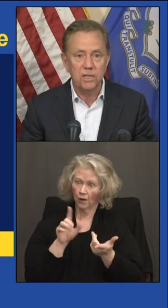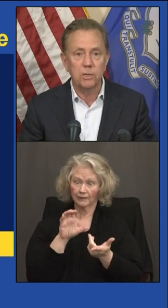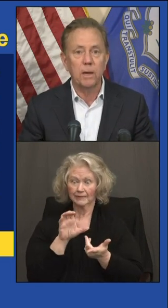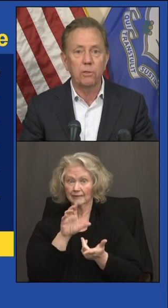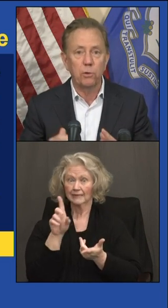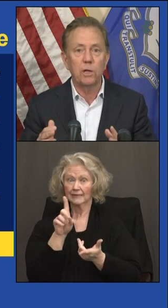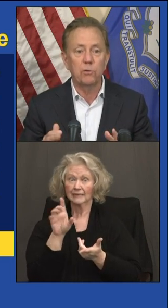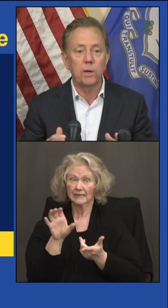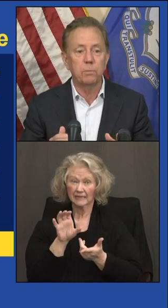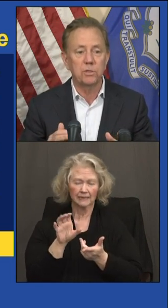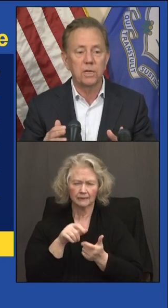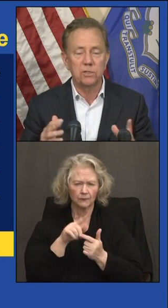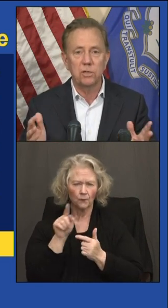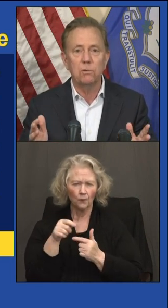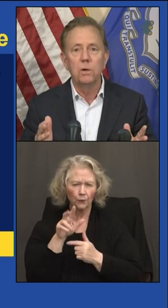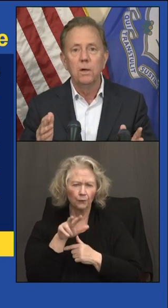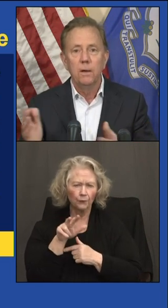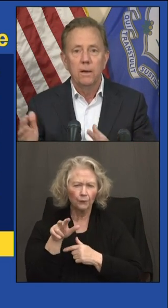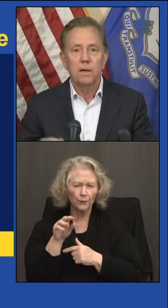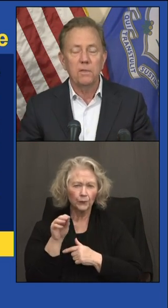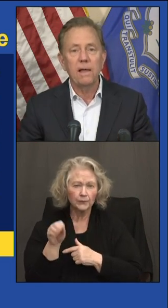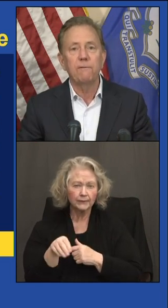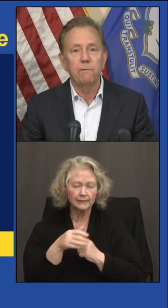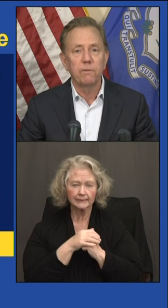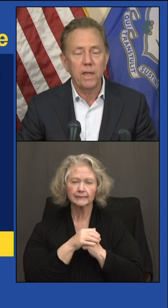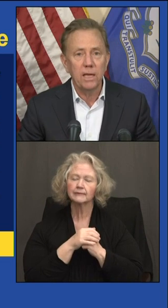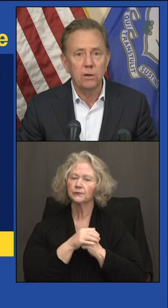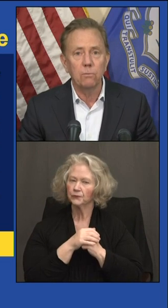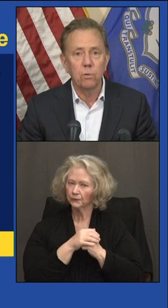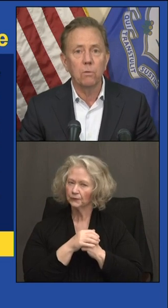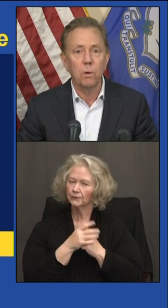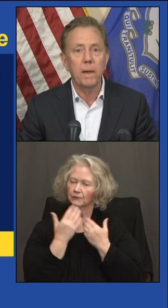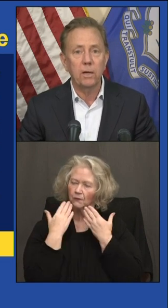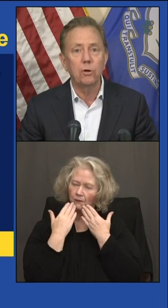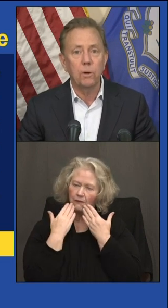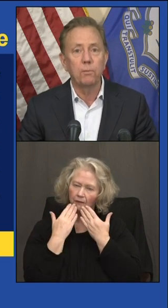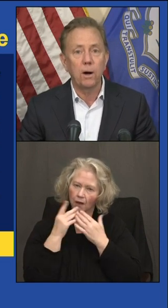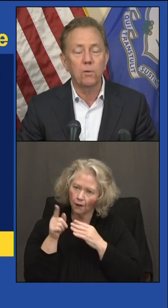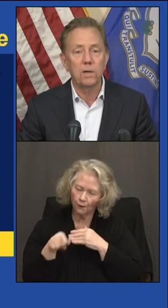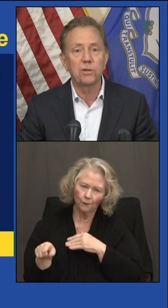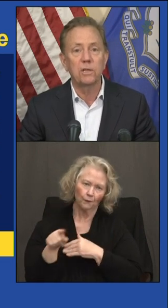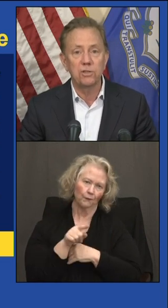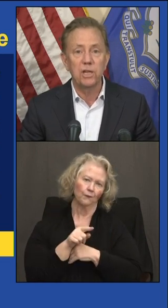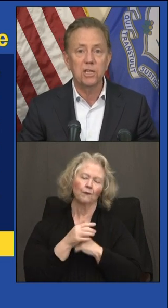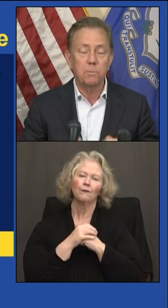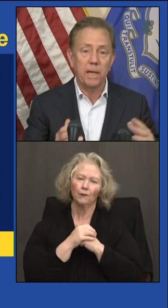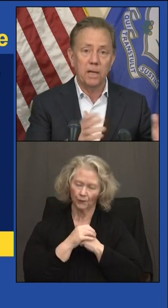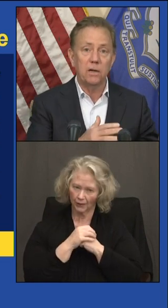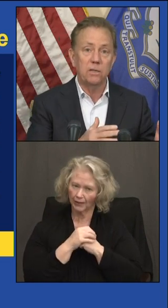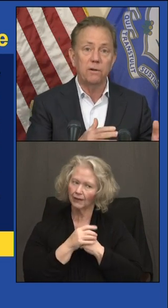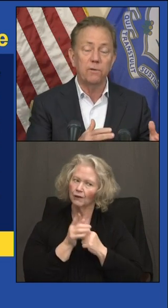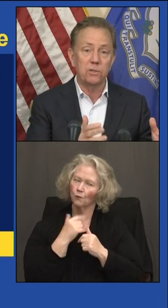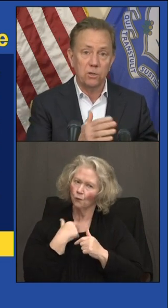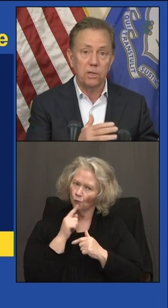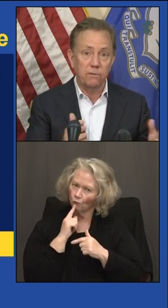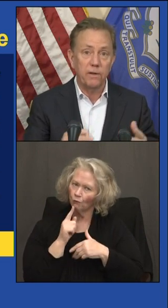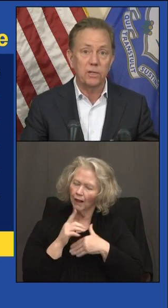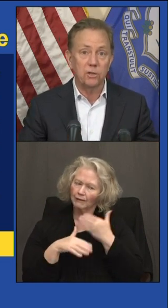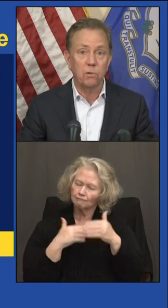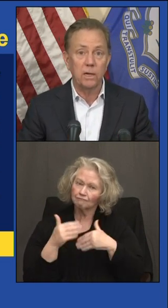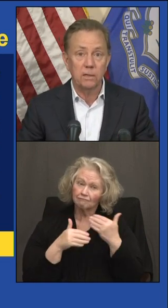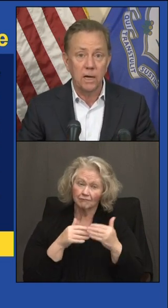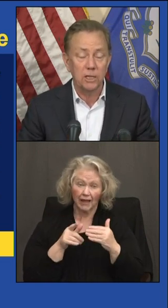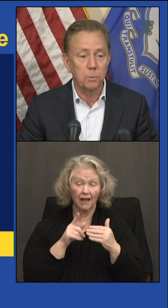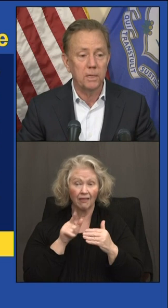CDC, is about 33%. So thank you. We're making good progress. And you see it's making a difference on the